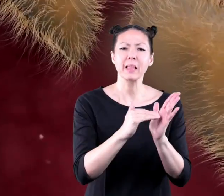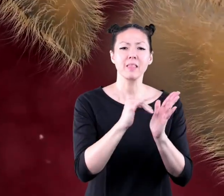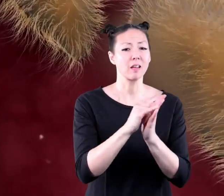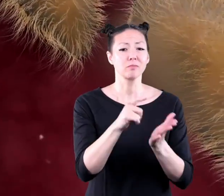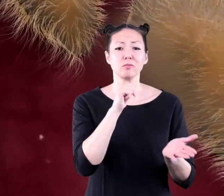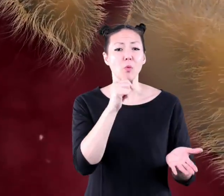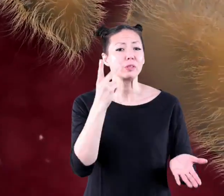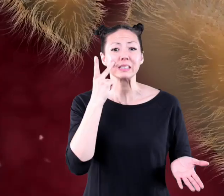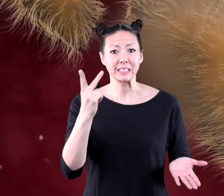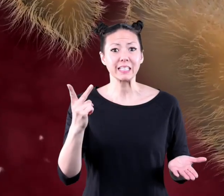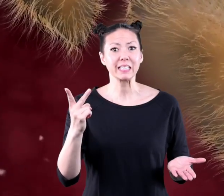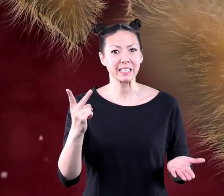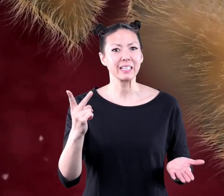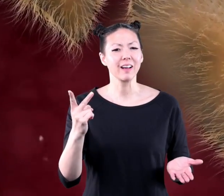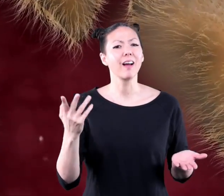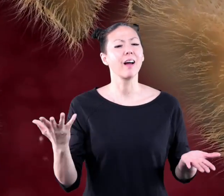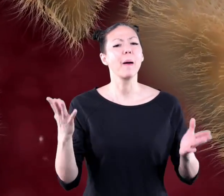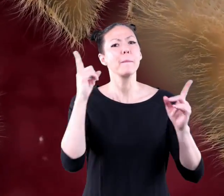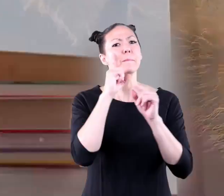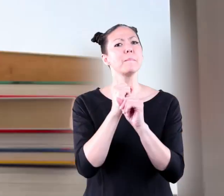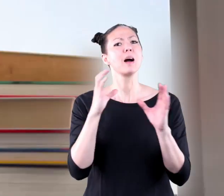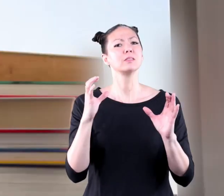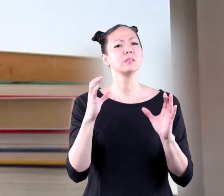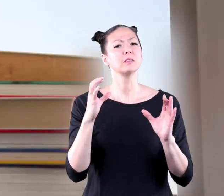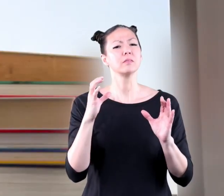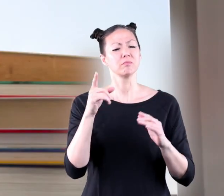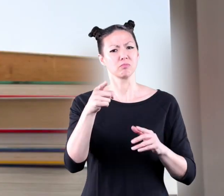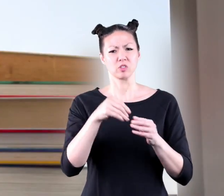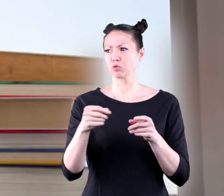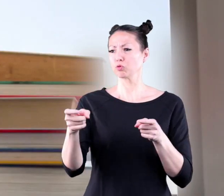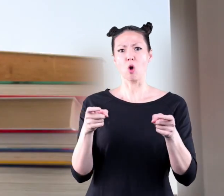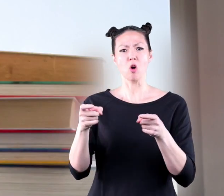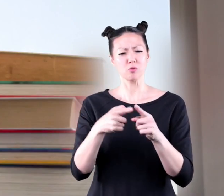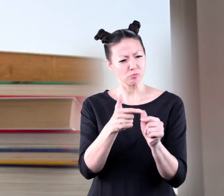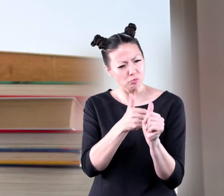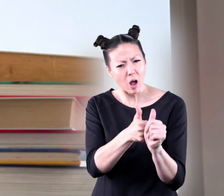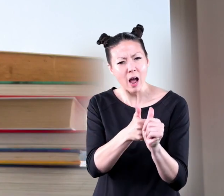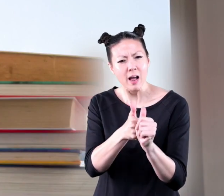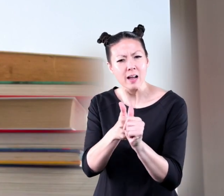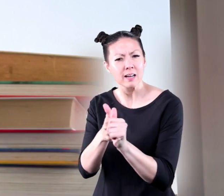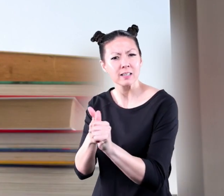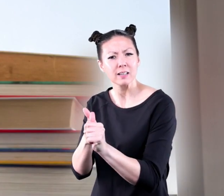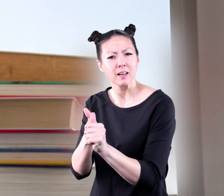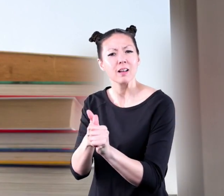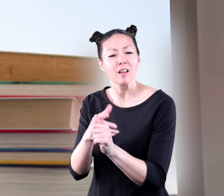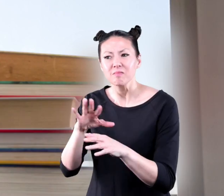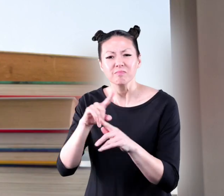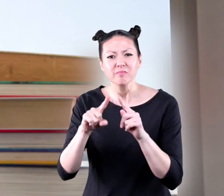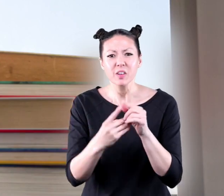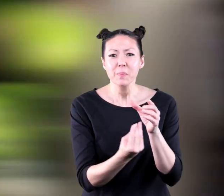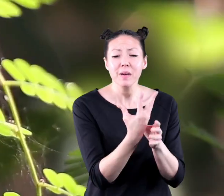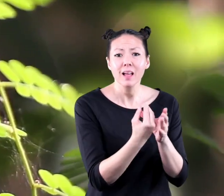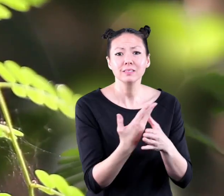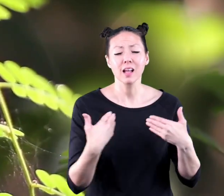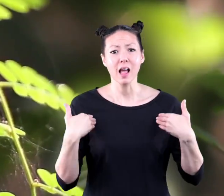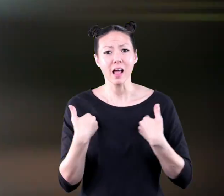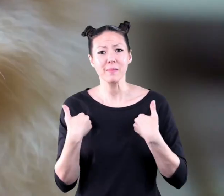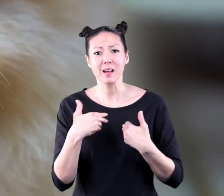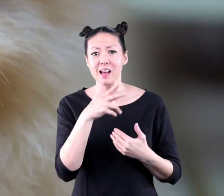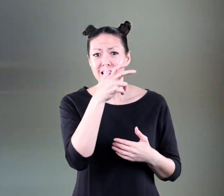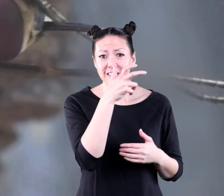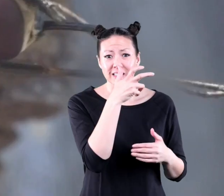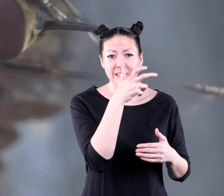millions that you don't see now imagine if you were in charge of keeping track of all those plants